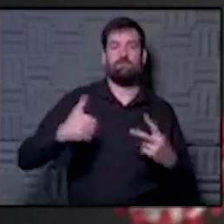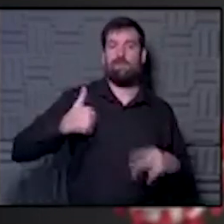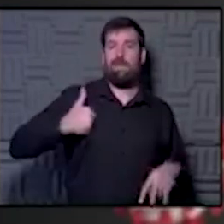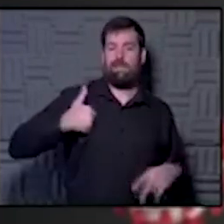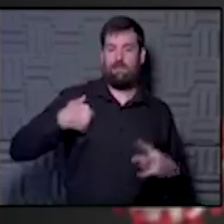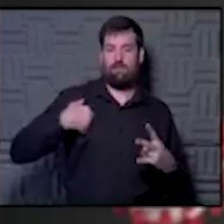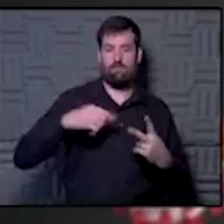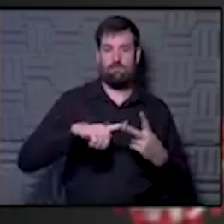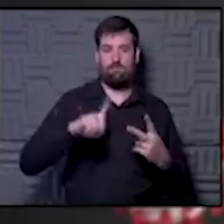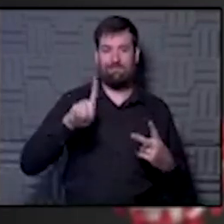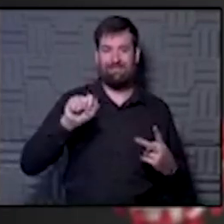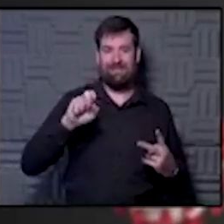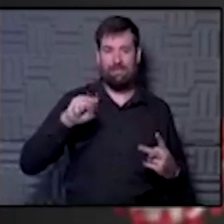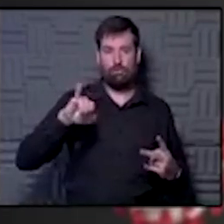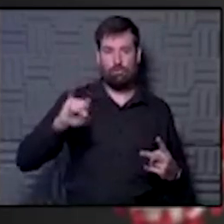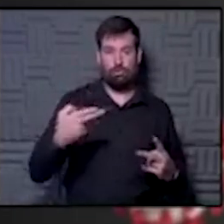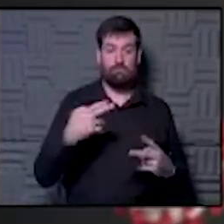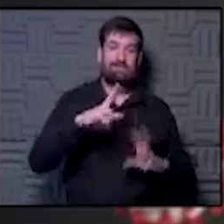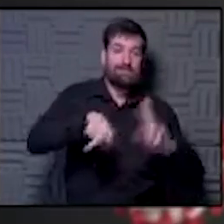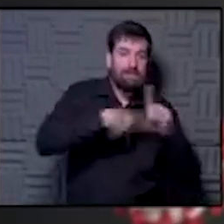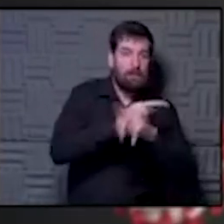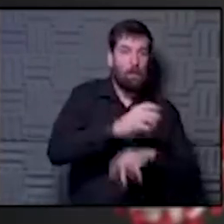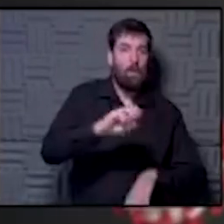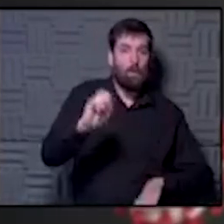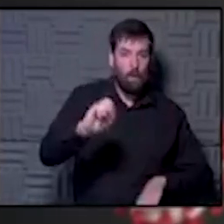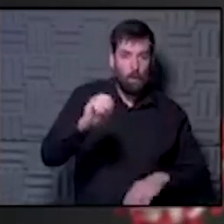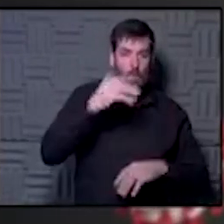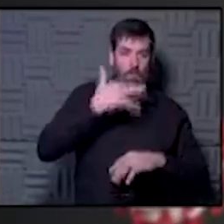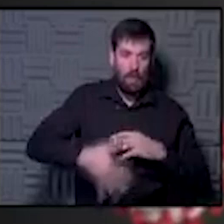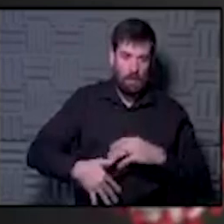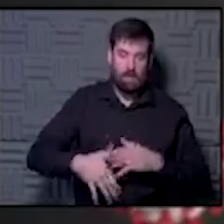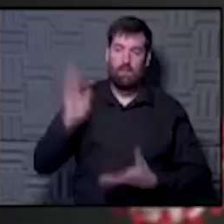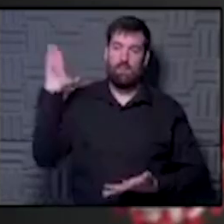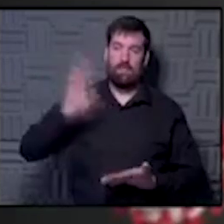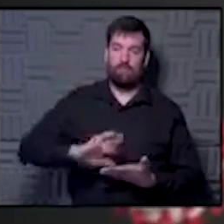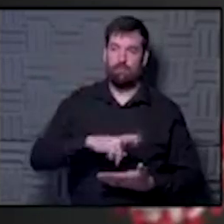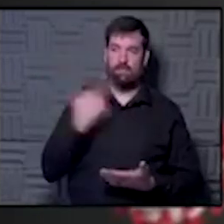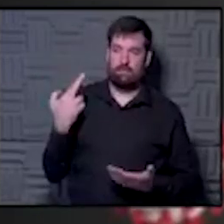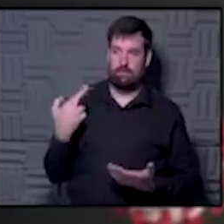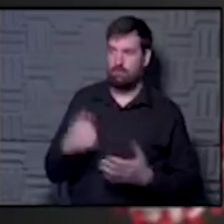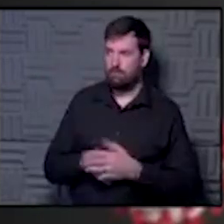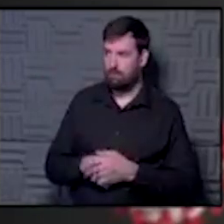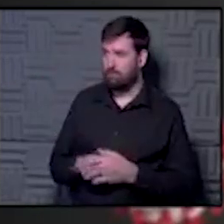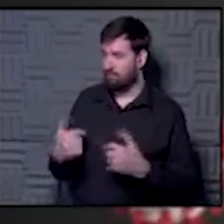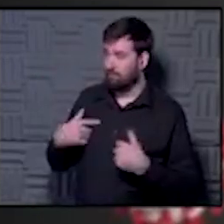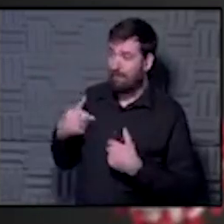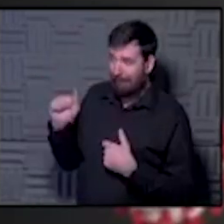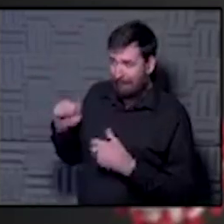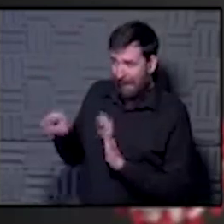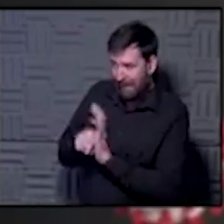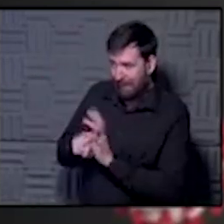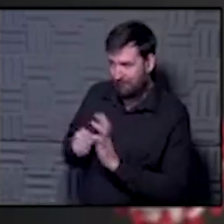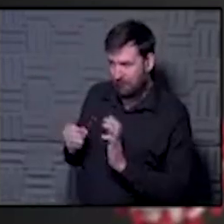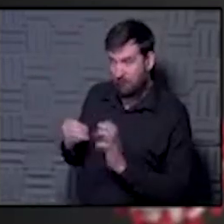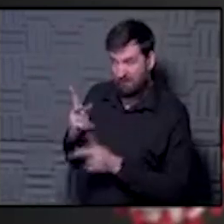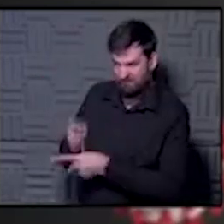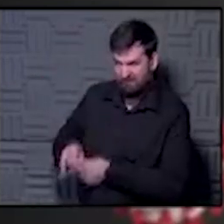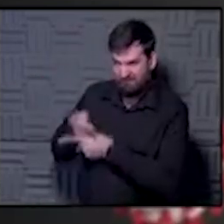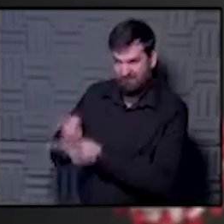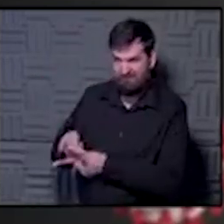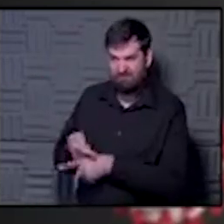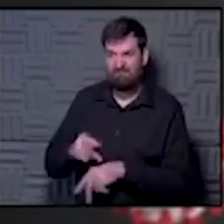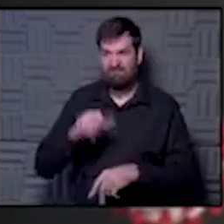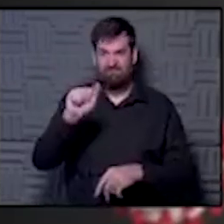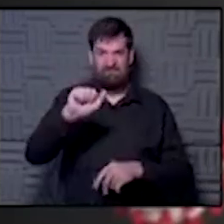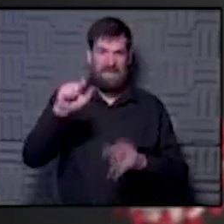showing type O blood may lower the risk of COVID-19? Yeah. What do you think, Hawk? I'm A negative, so be careful what you say here. A negative